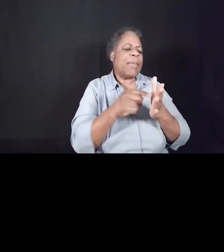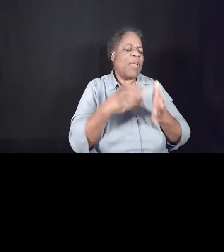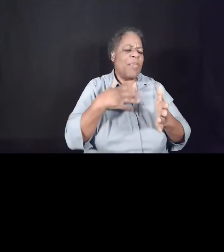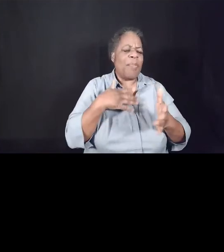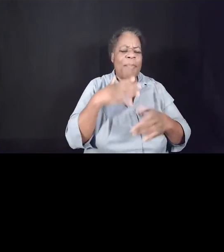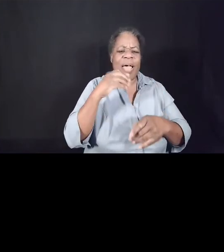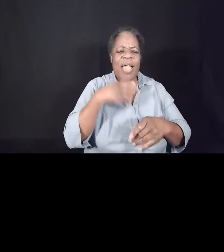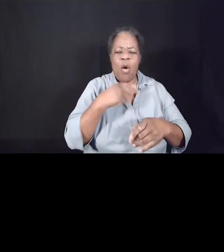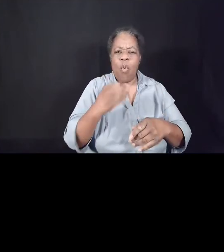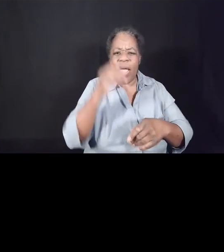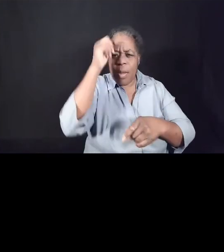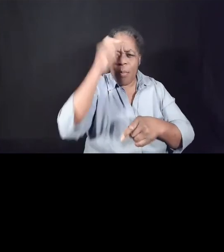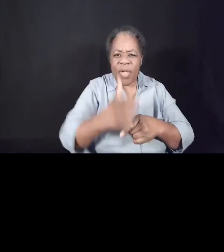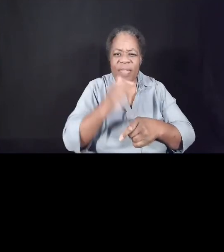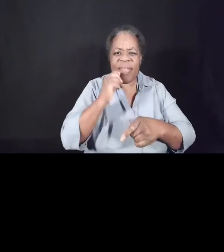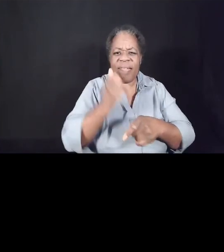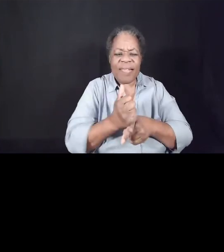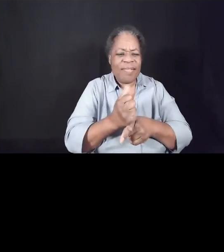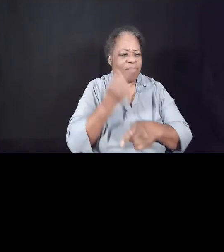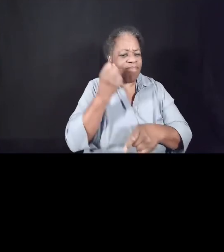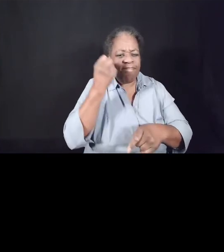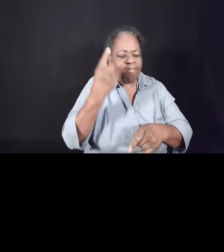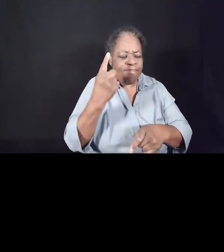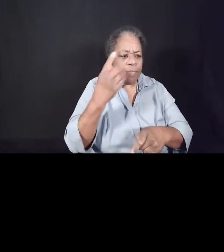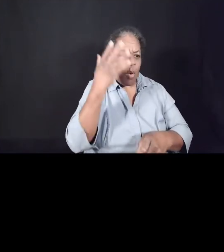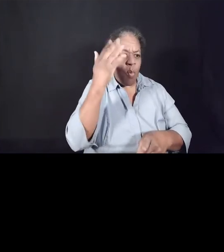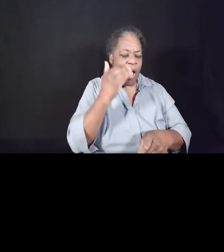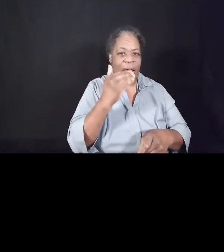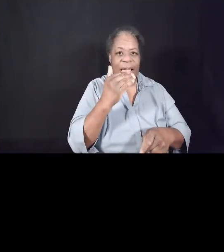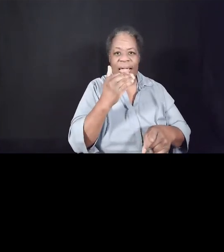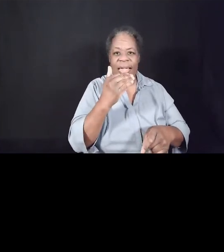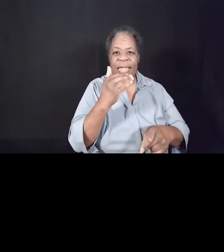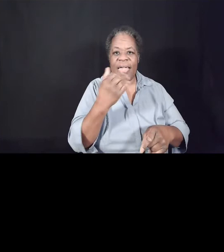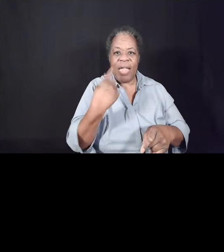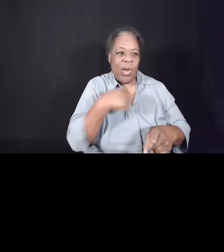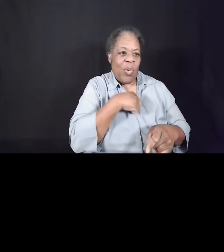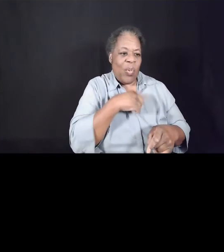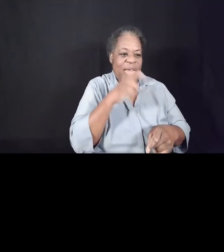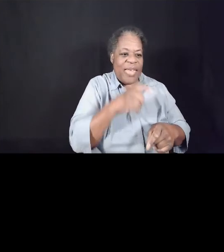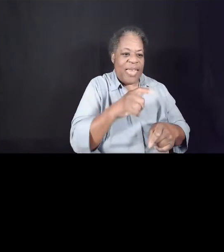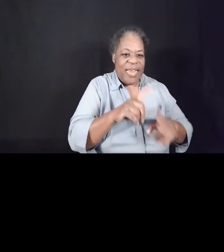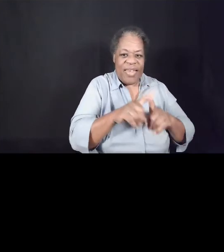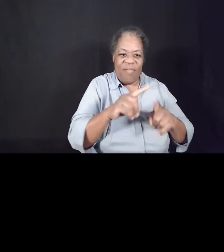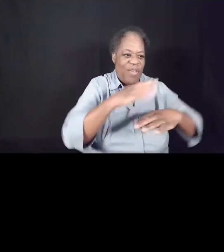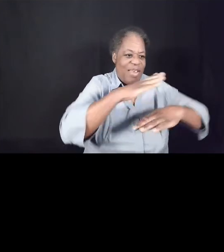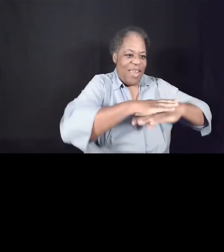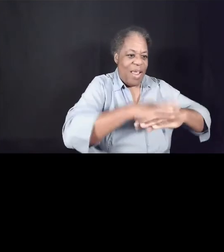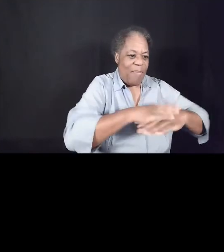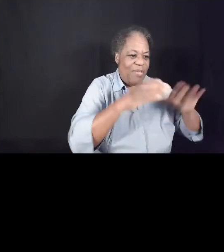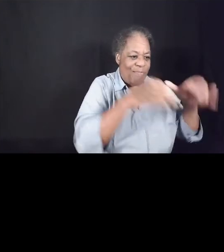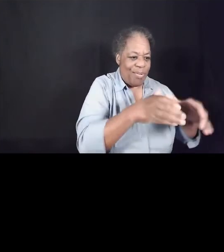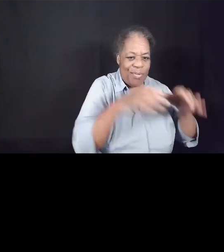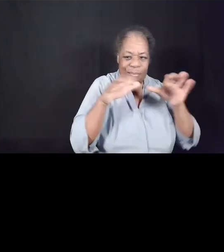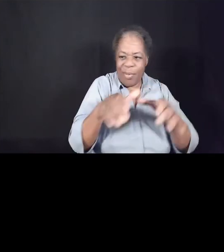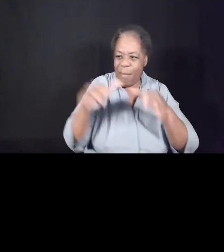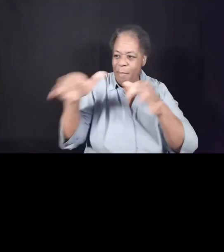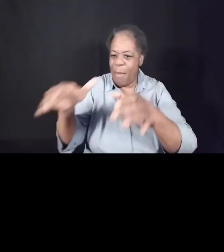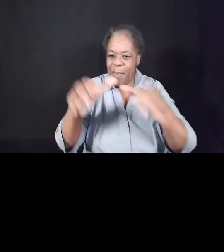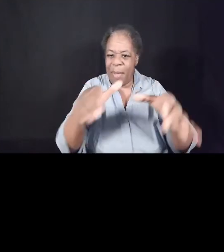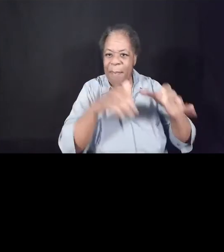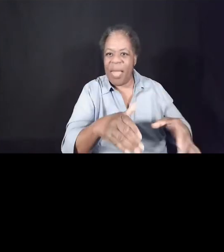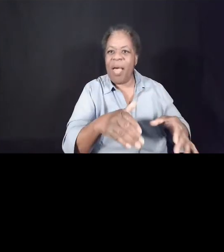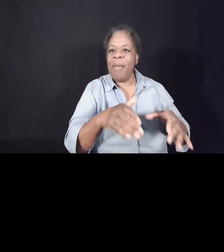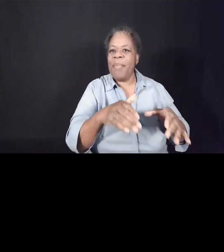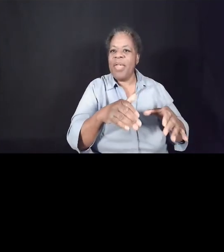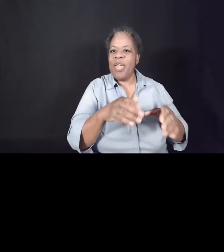understand why we need different tables at times to kind of regroup and be